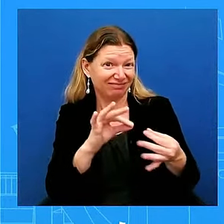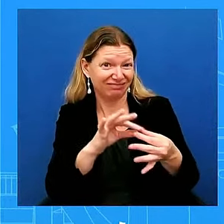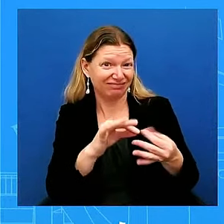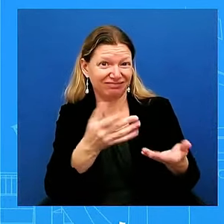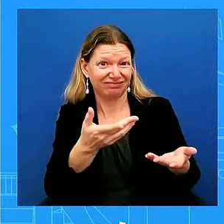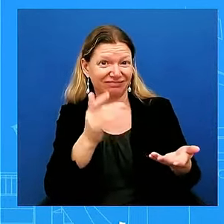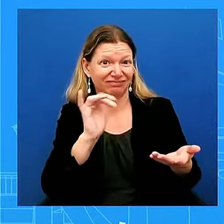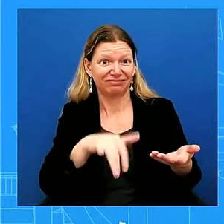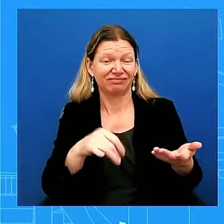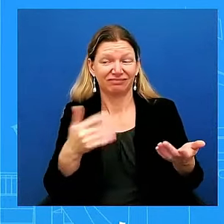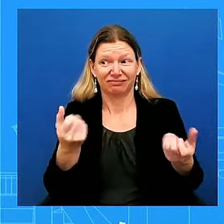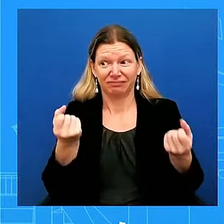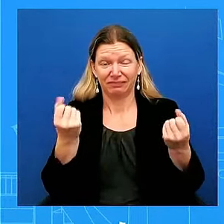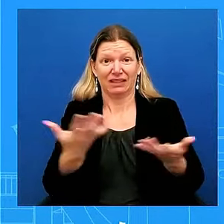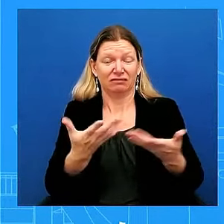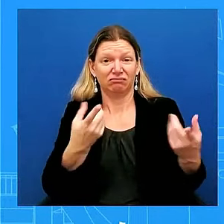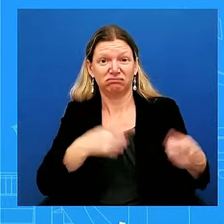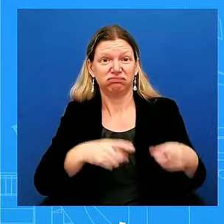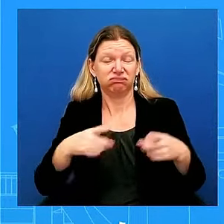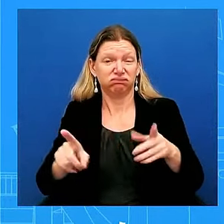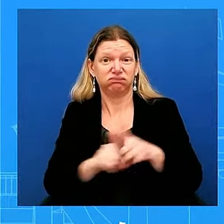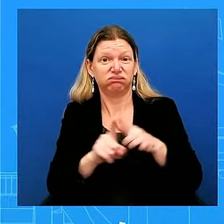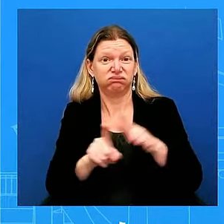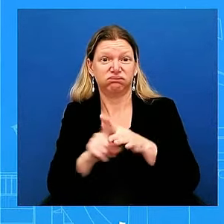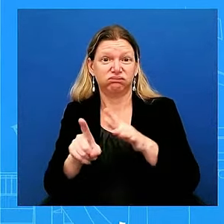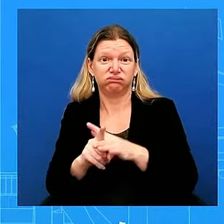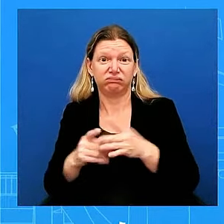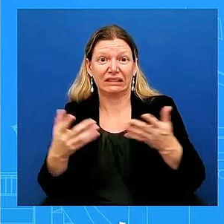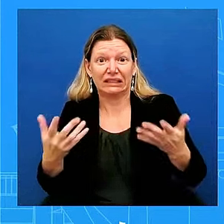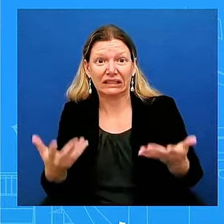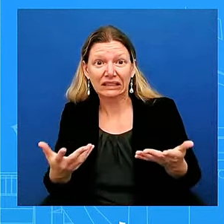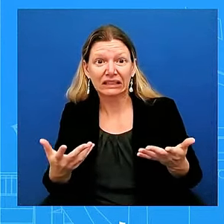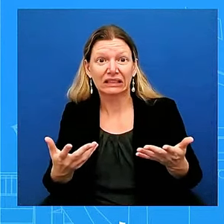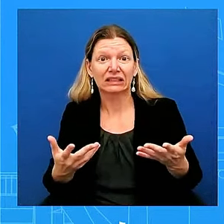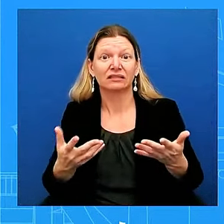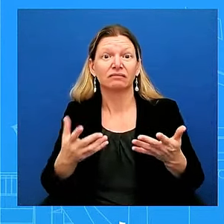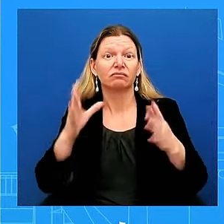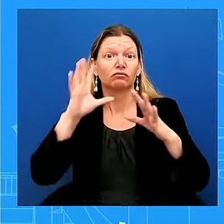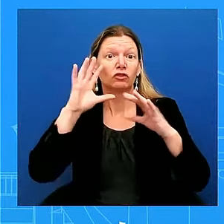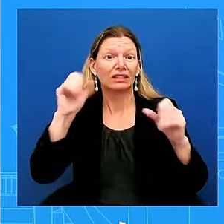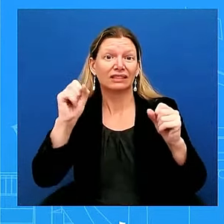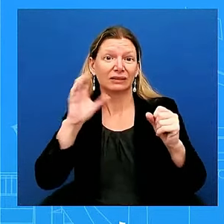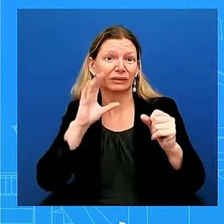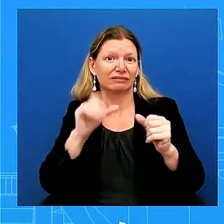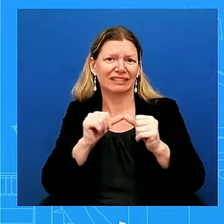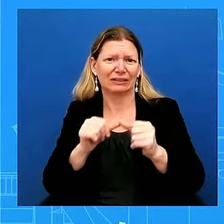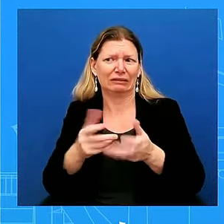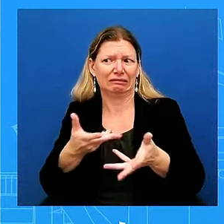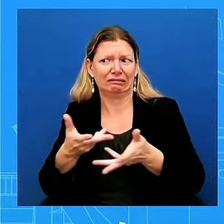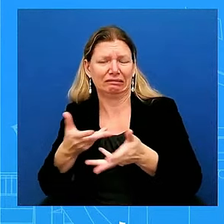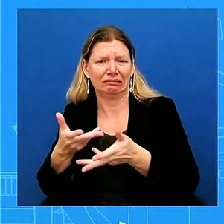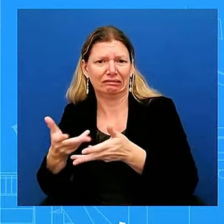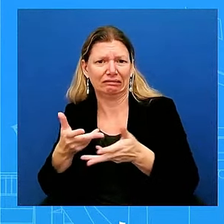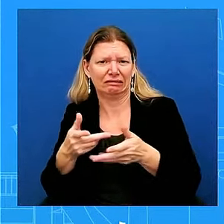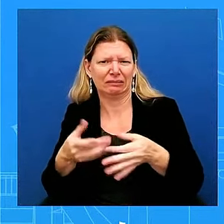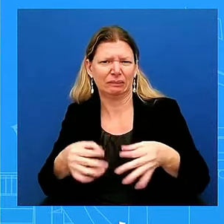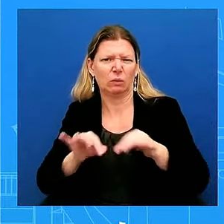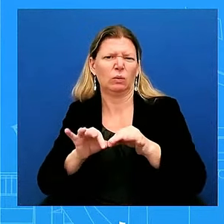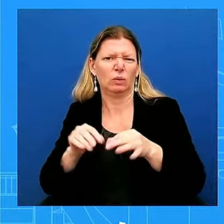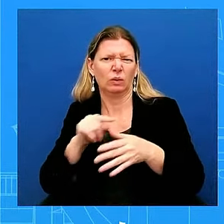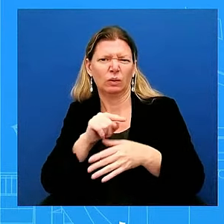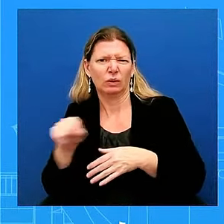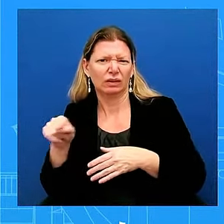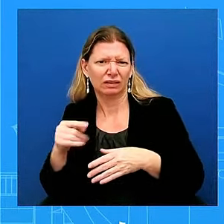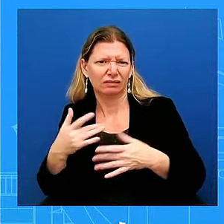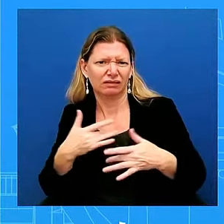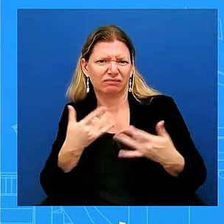President is going to continue certainly to deal with all of these events on behalf of the American people. Look, you heard from the President just a couple of days ago.